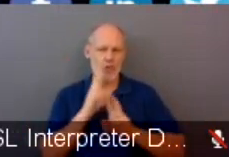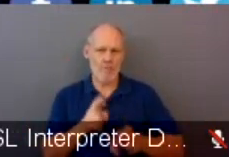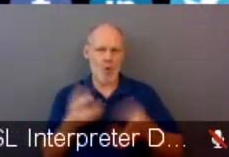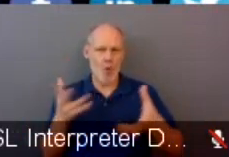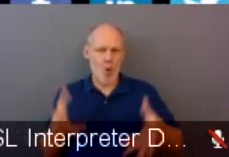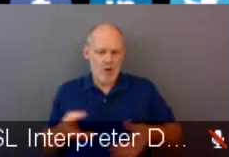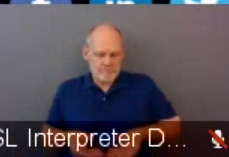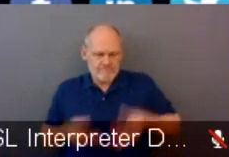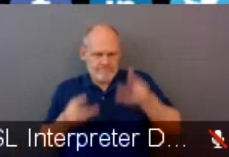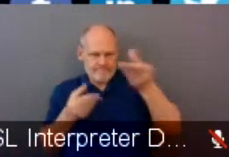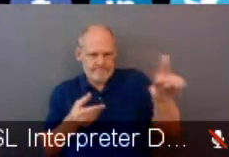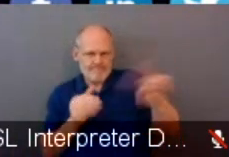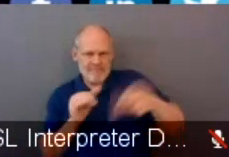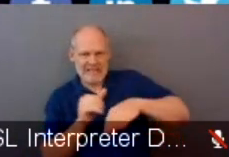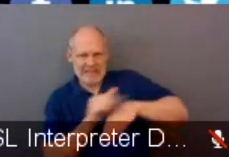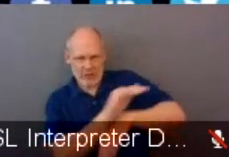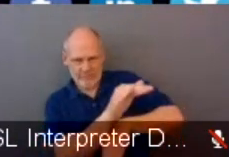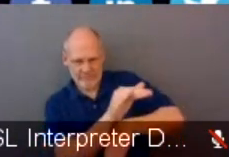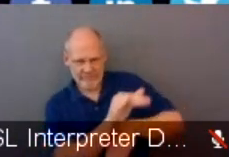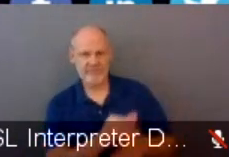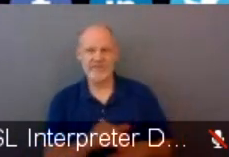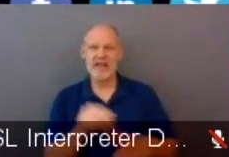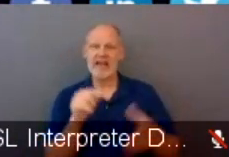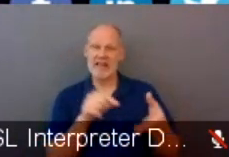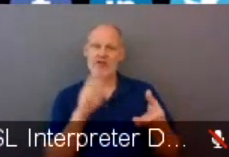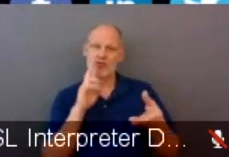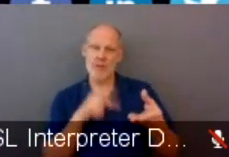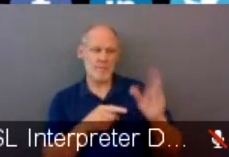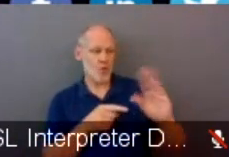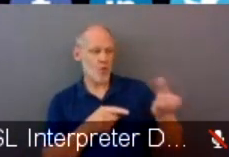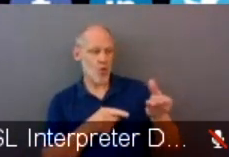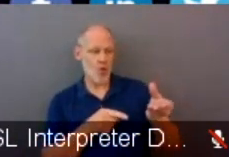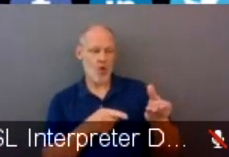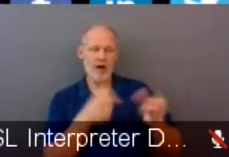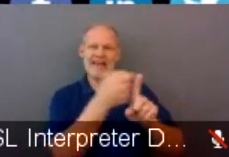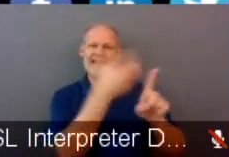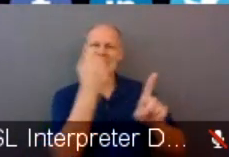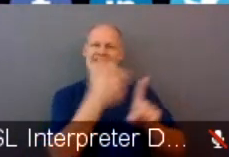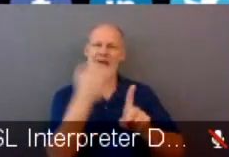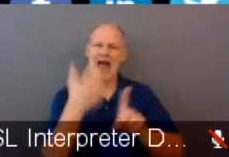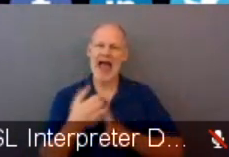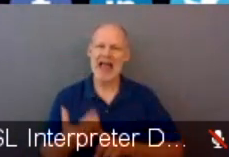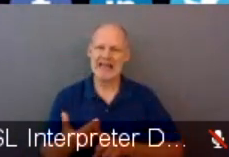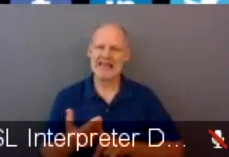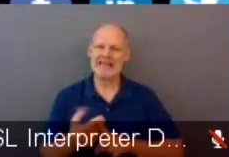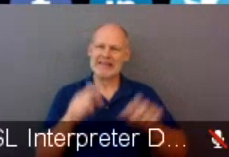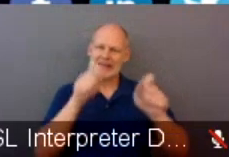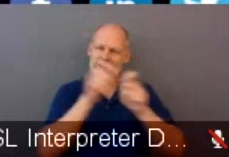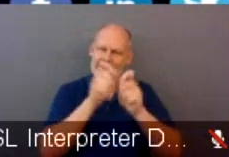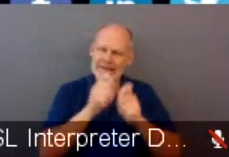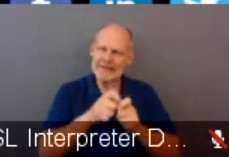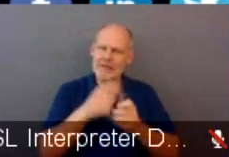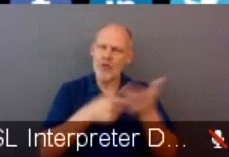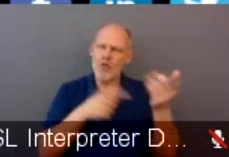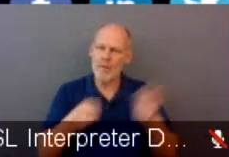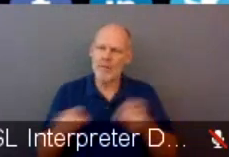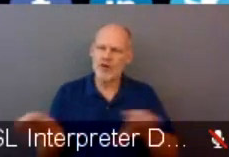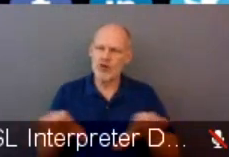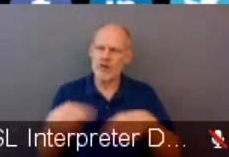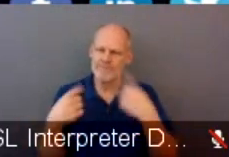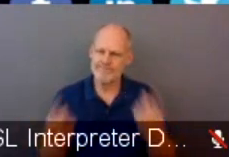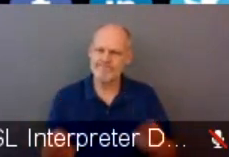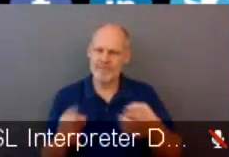a lot of the work that we have done in our four core areas of our DEI framework.